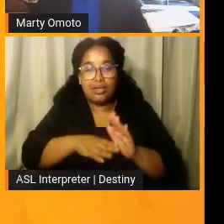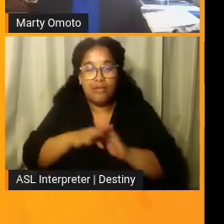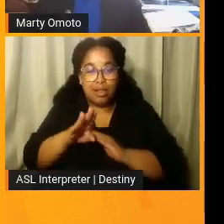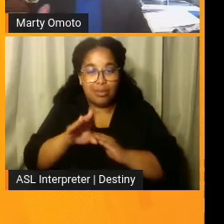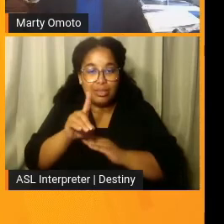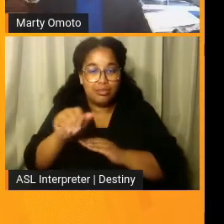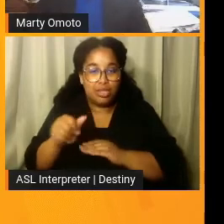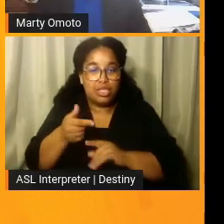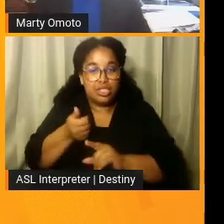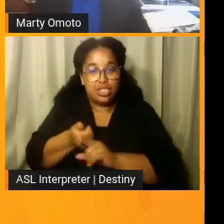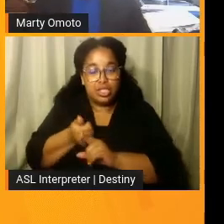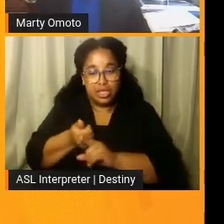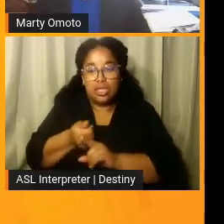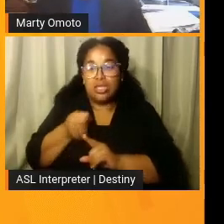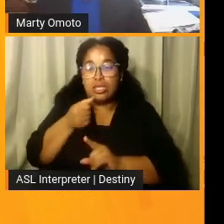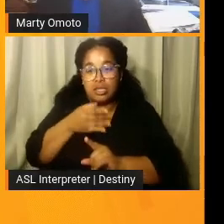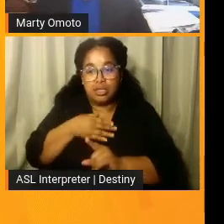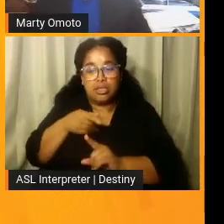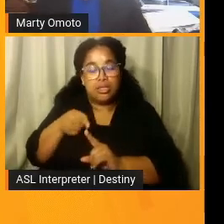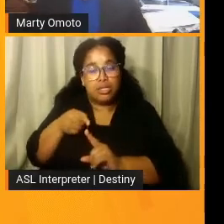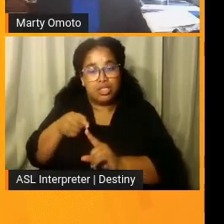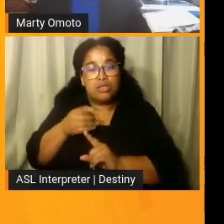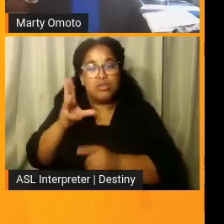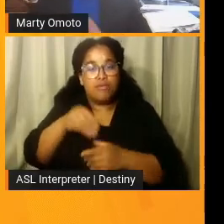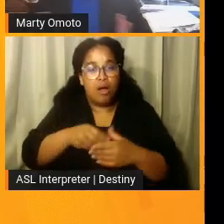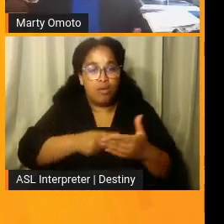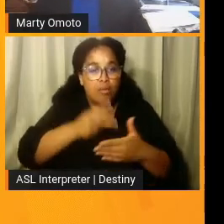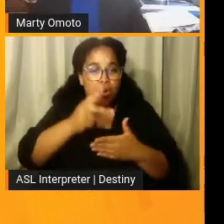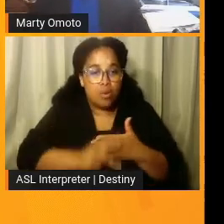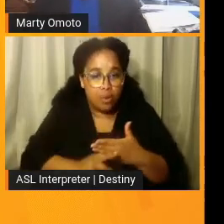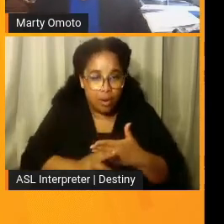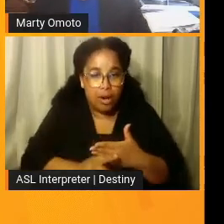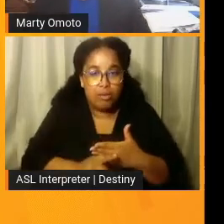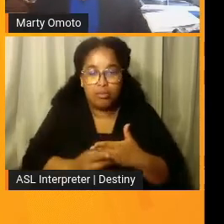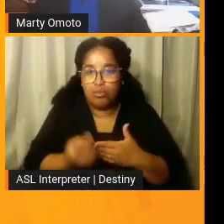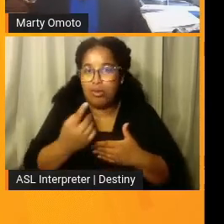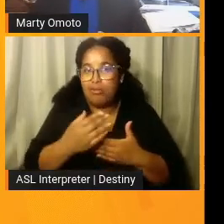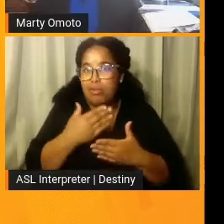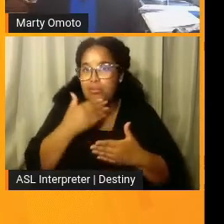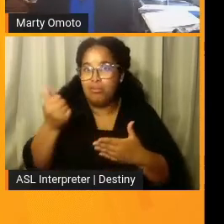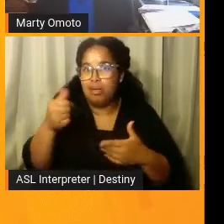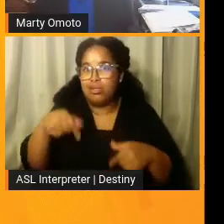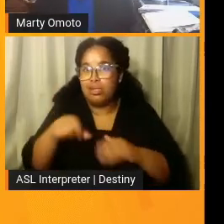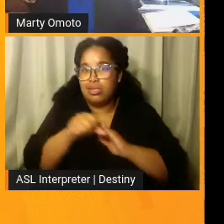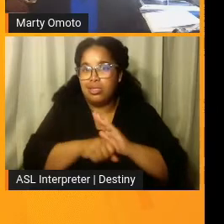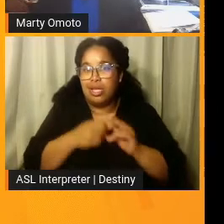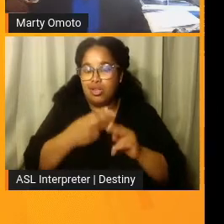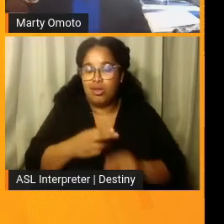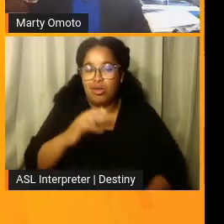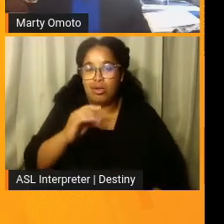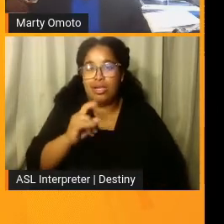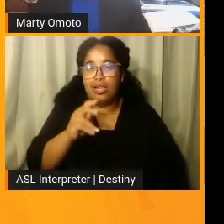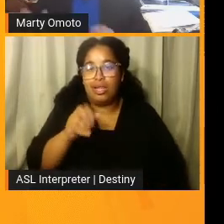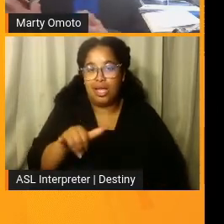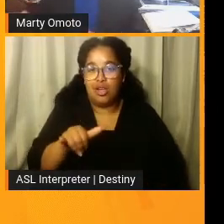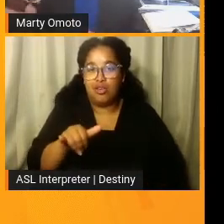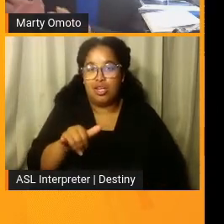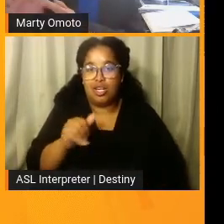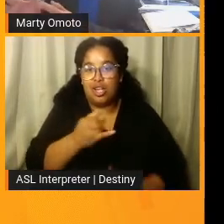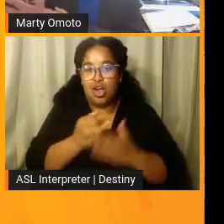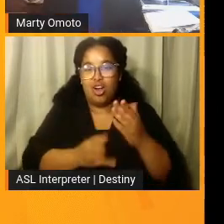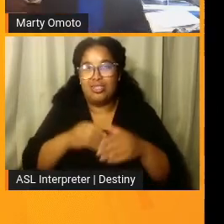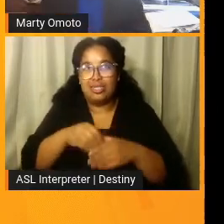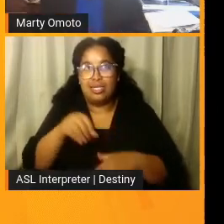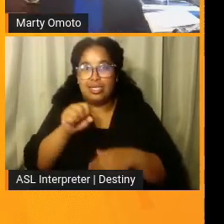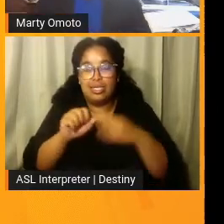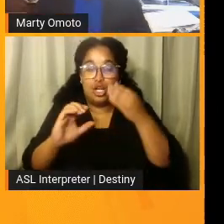was a part of, uh, a program. One, one of the best in the state, uh, called clarity arts in Santa Cruz. And, and this,